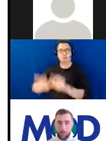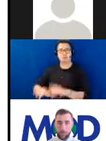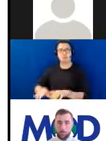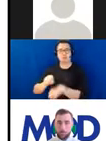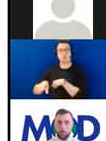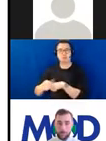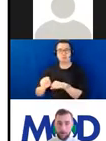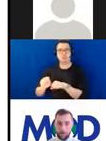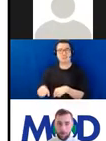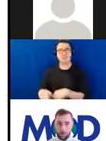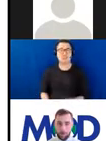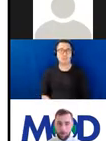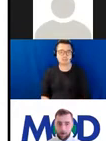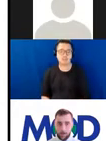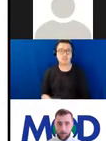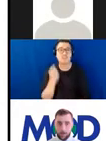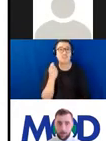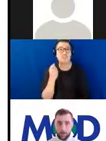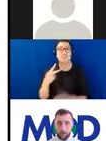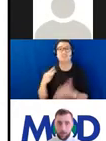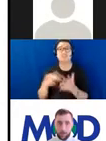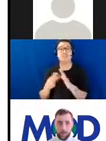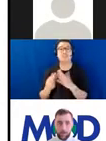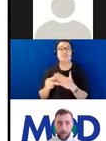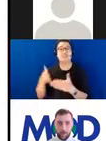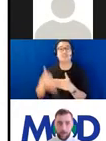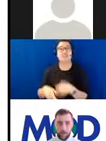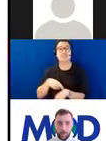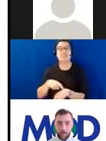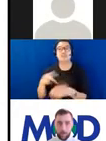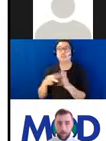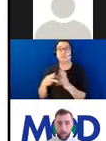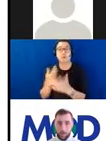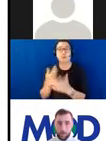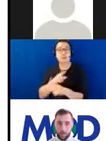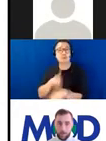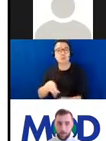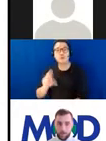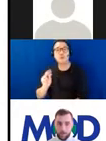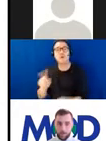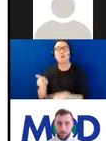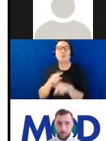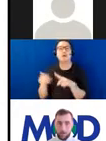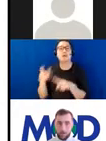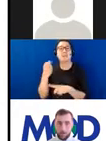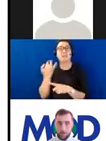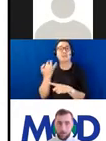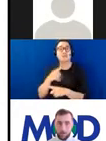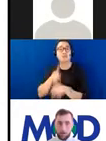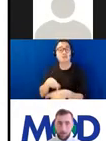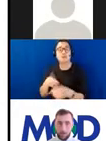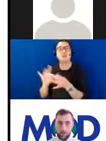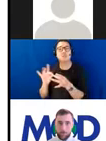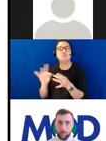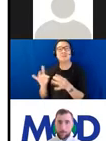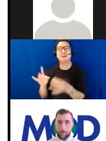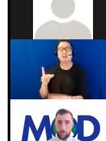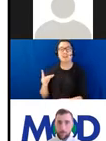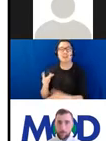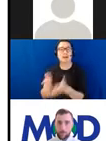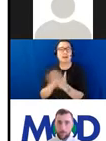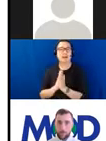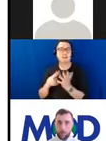ask that when you send your question you please include your name, email address, phone number and be very